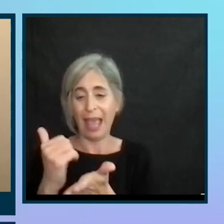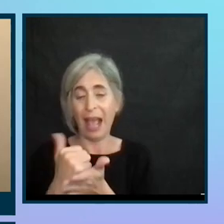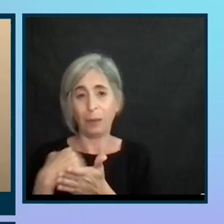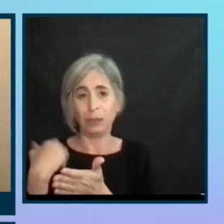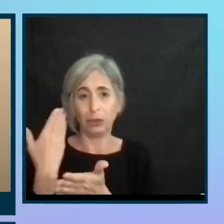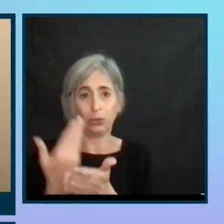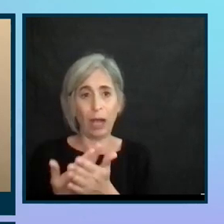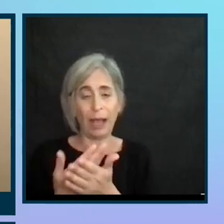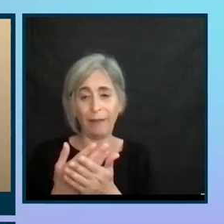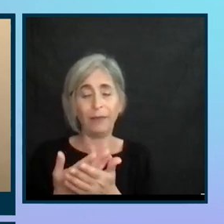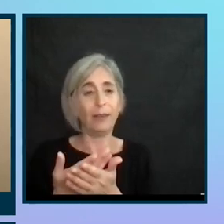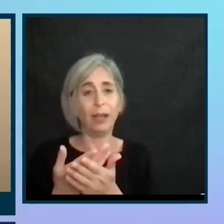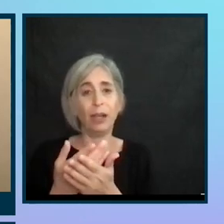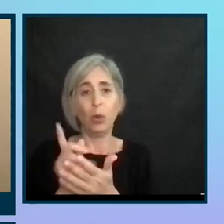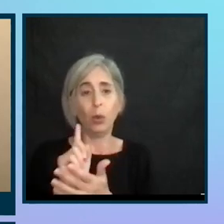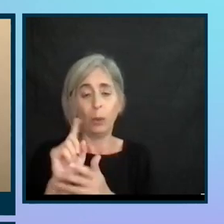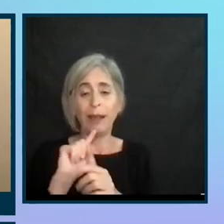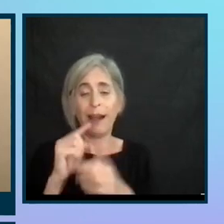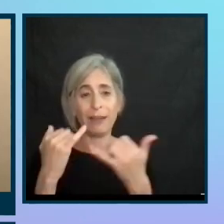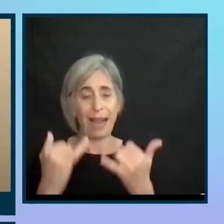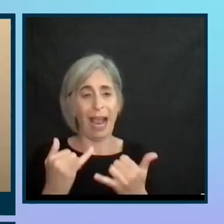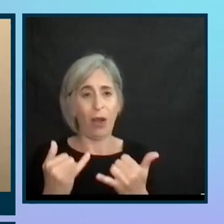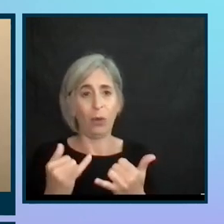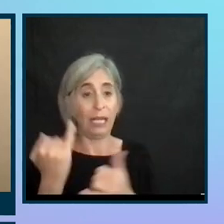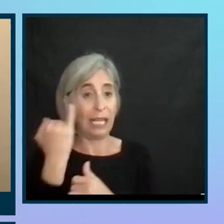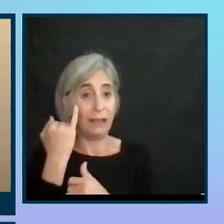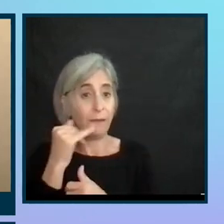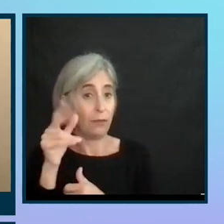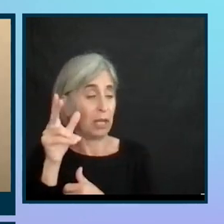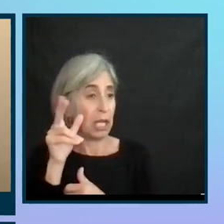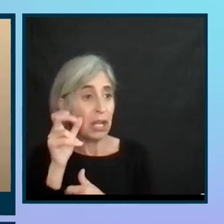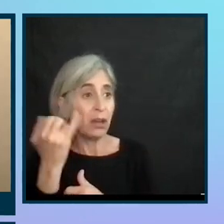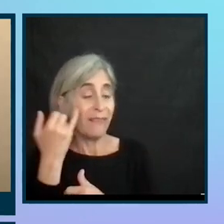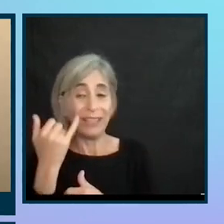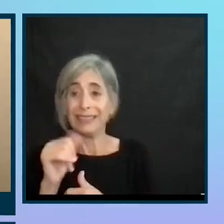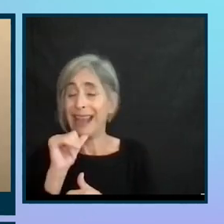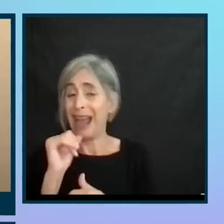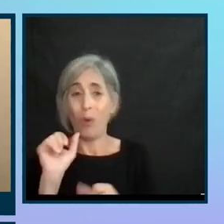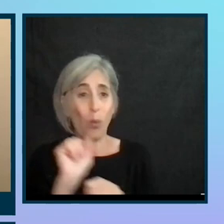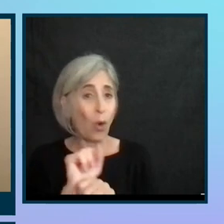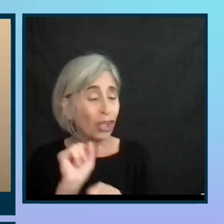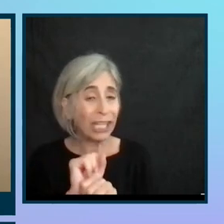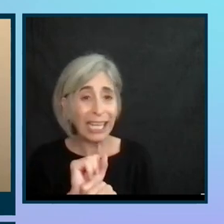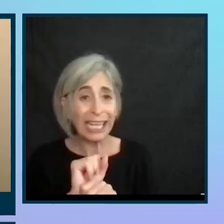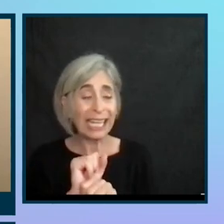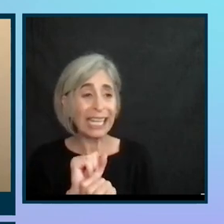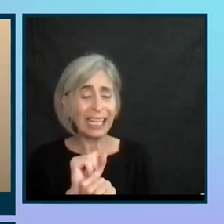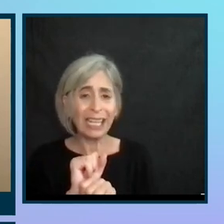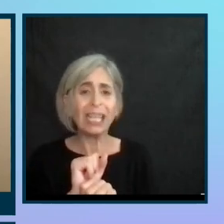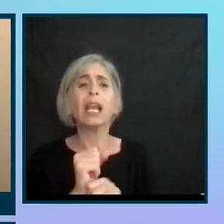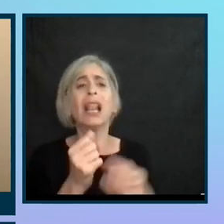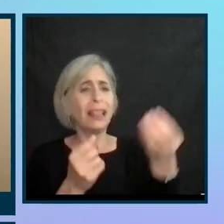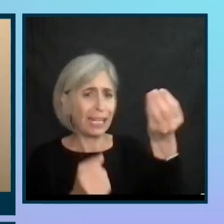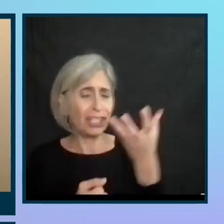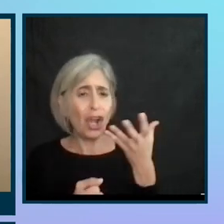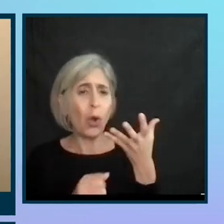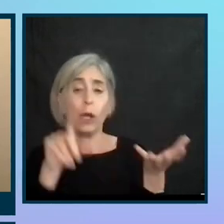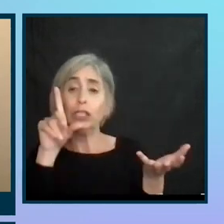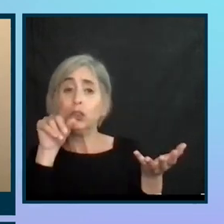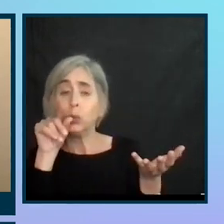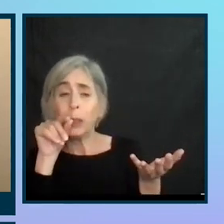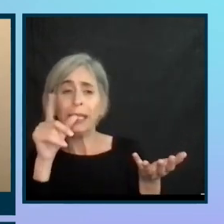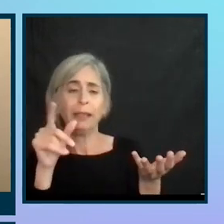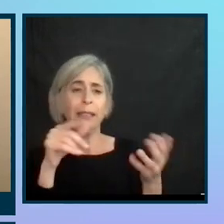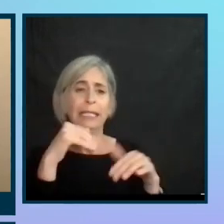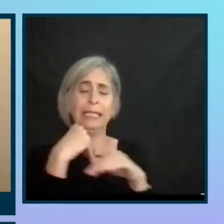think all companies should want to hear if something is not working. So like Brian said, reach out to people, tweet, send